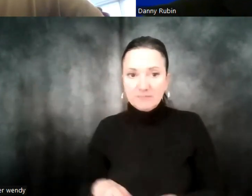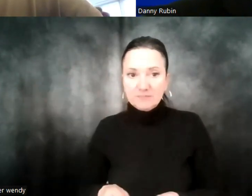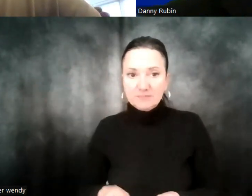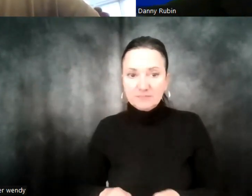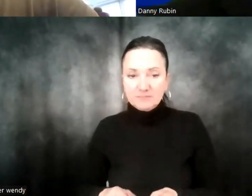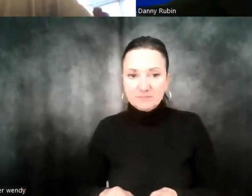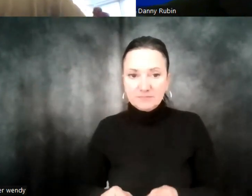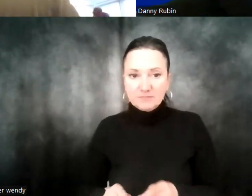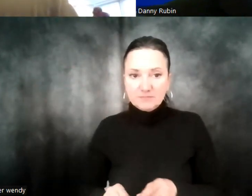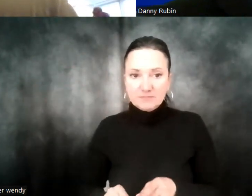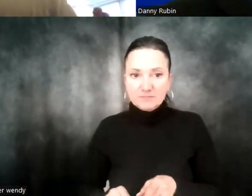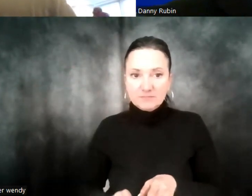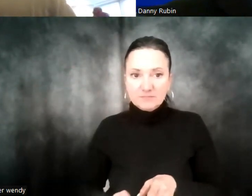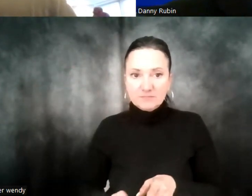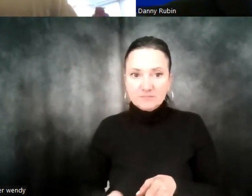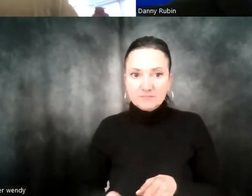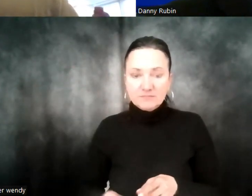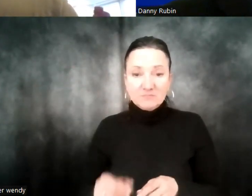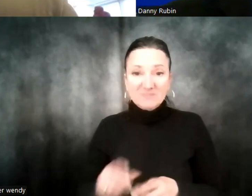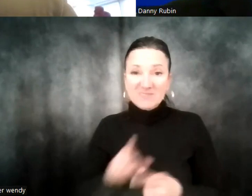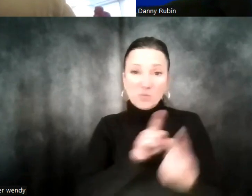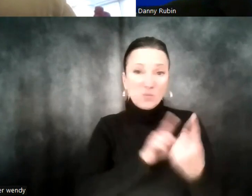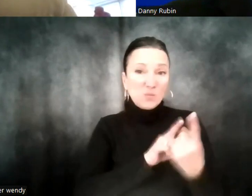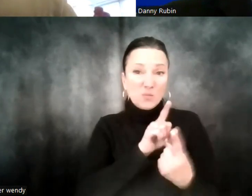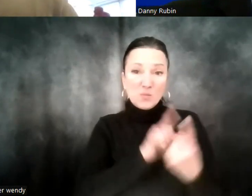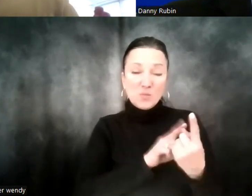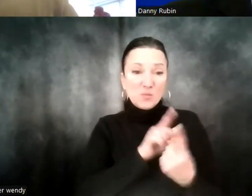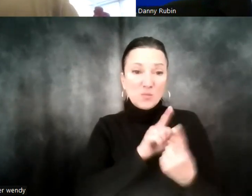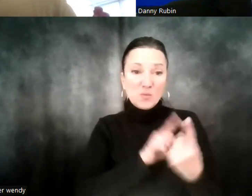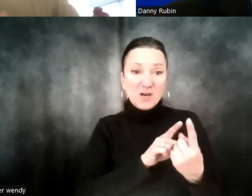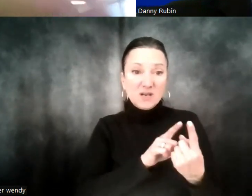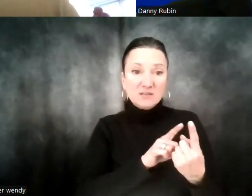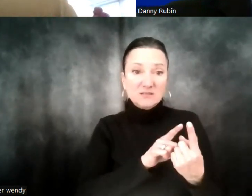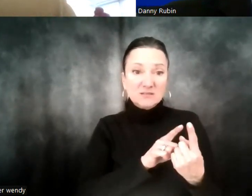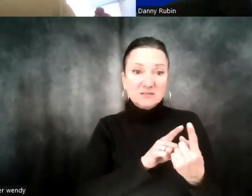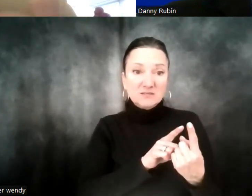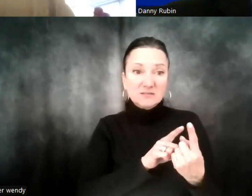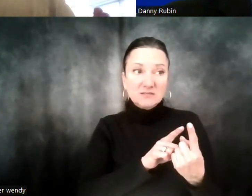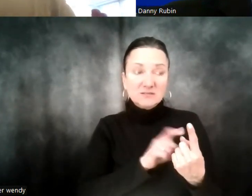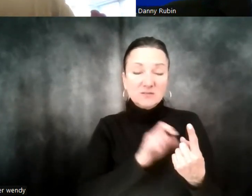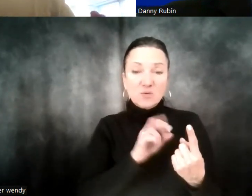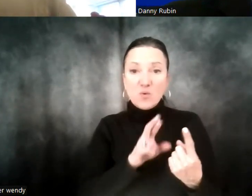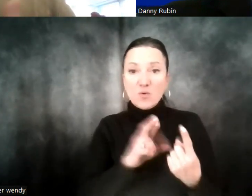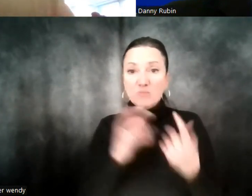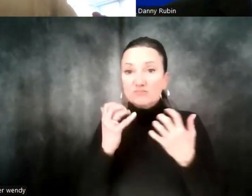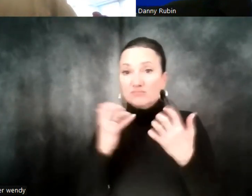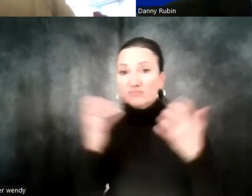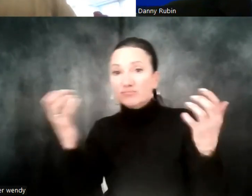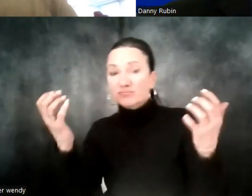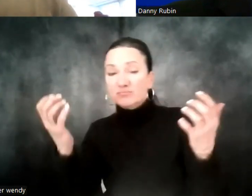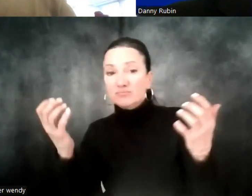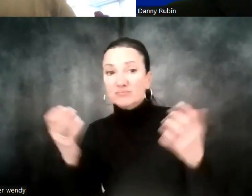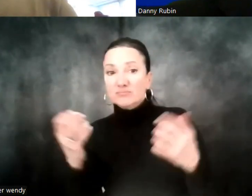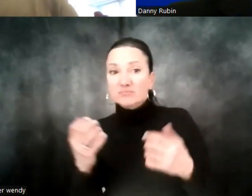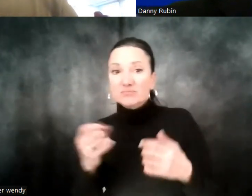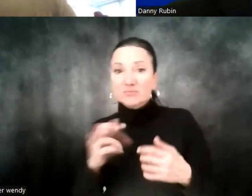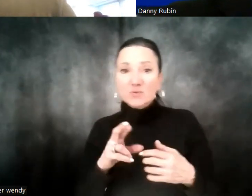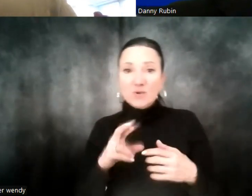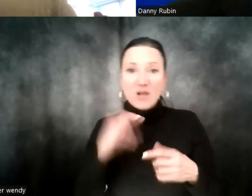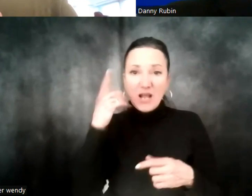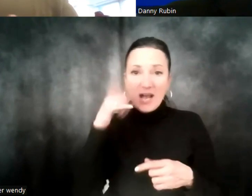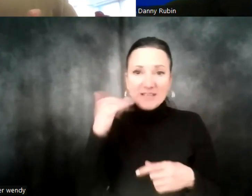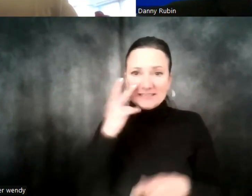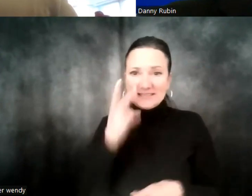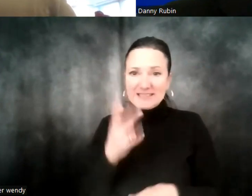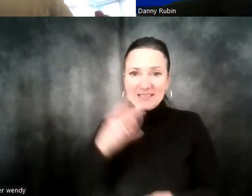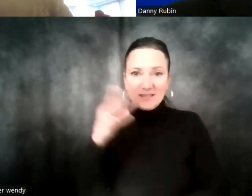whether it's in front of, like, one person, like, in this case right here where I'm speaking to all of you, but it seems like maybe I'm just talking to Danny and to Wendy, but